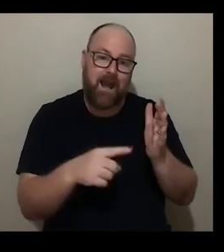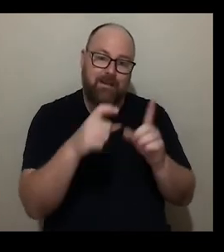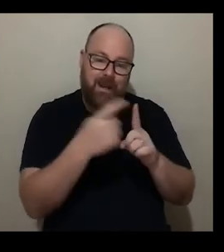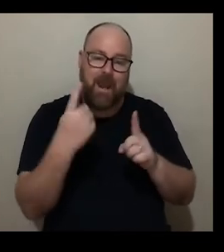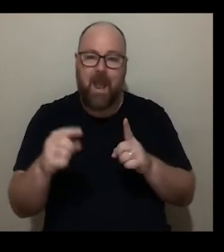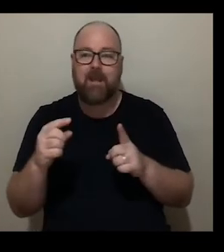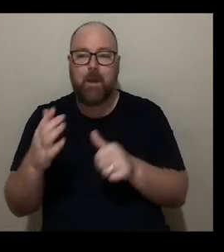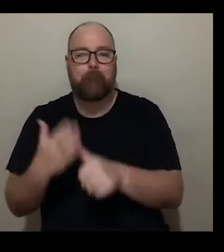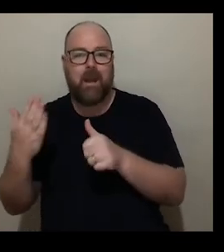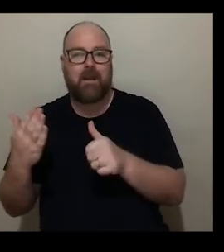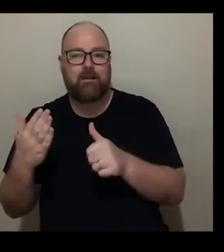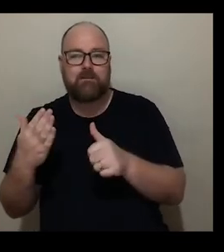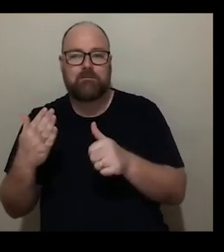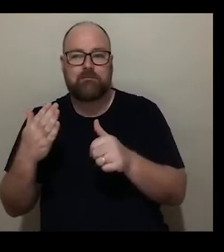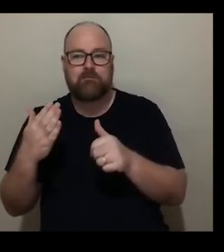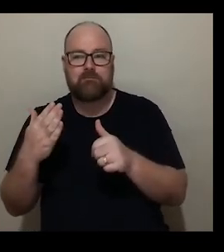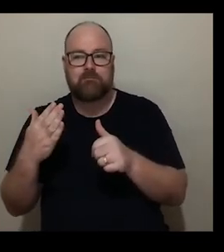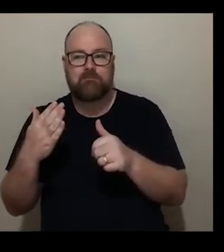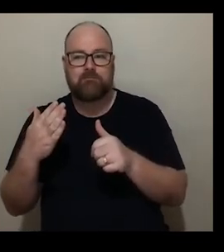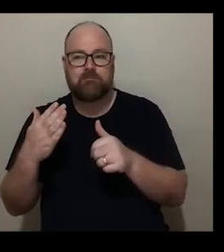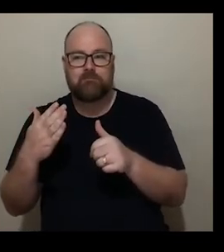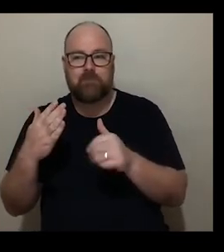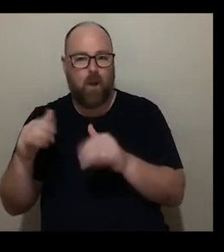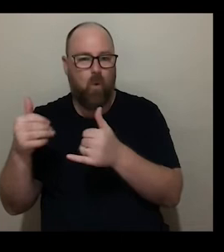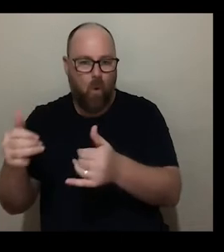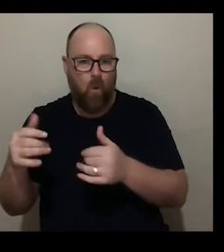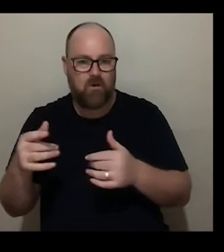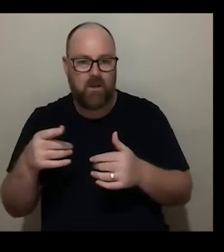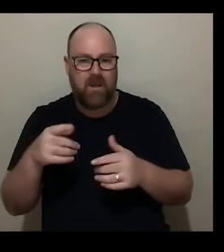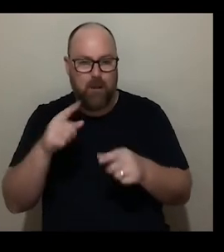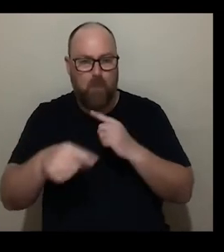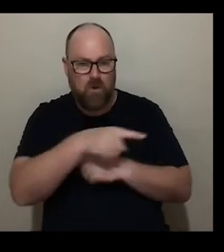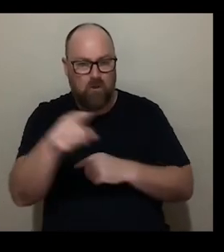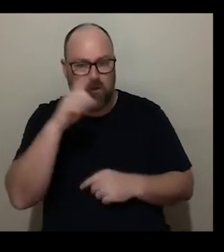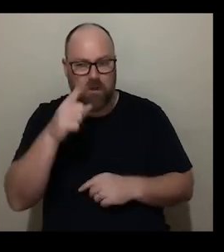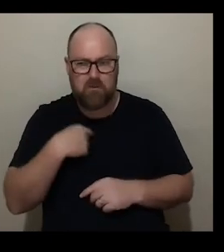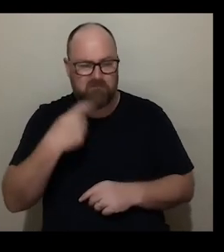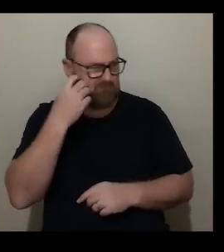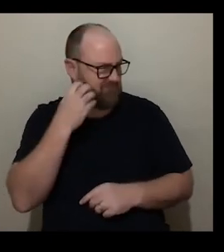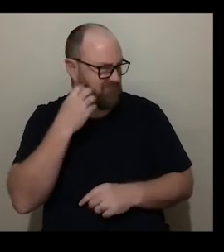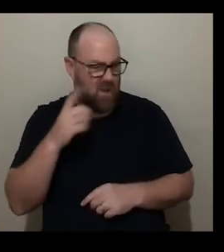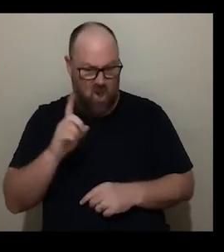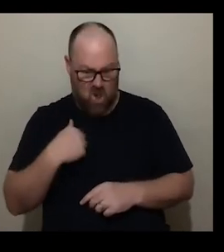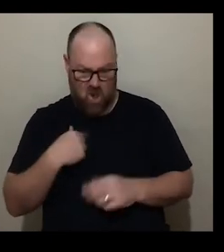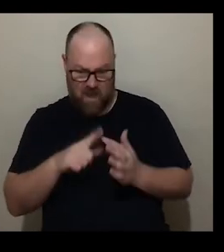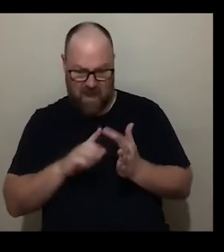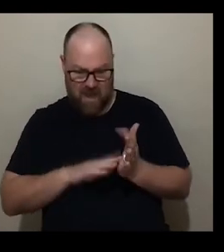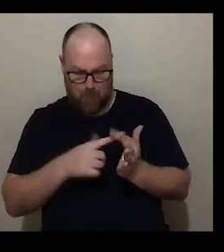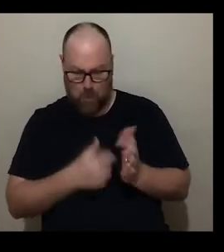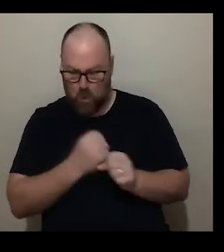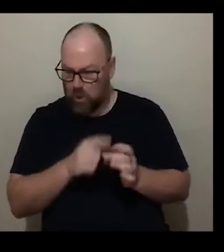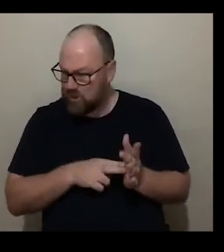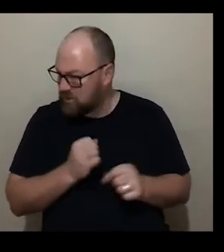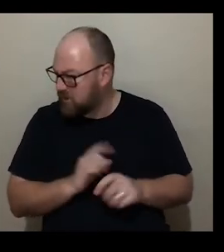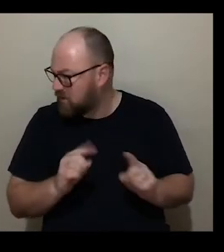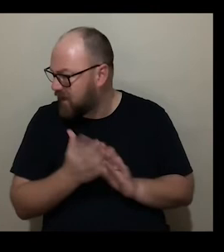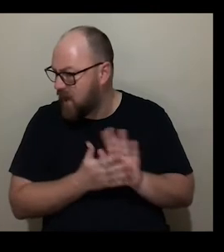because we were really getting strong feedback from artists that they just didn't know what those things meant anymore am i emerging if i've been in the industry for